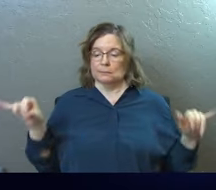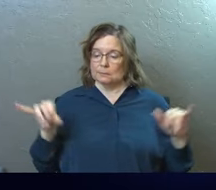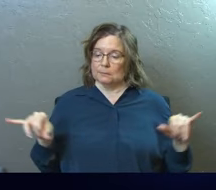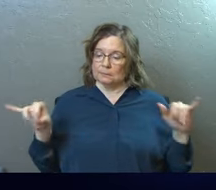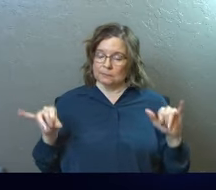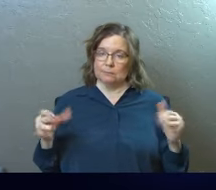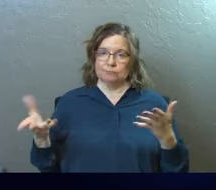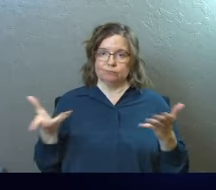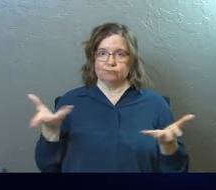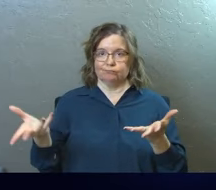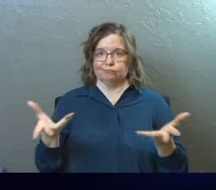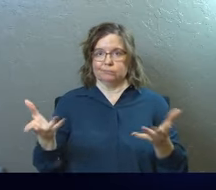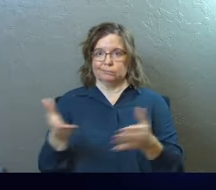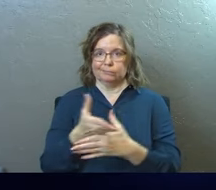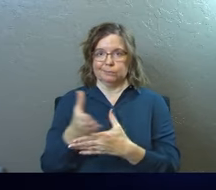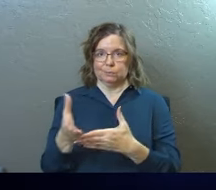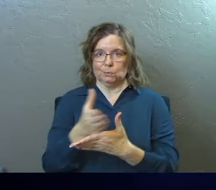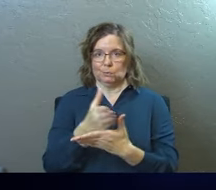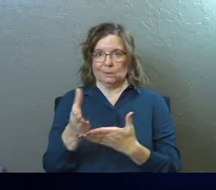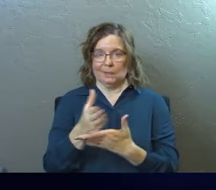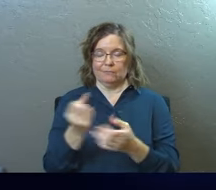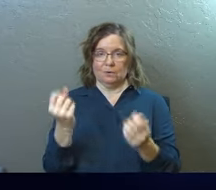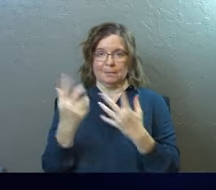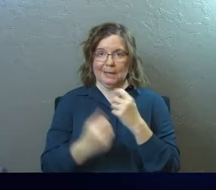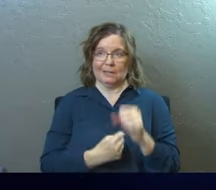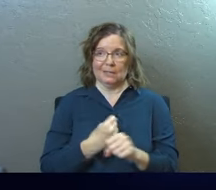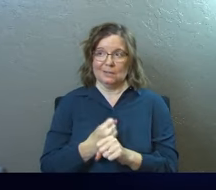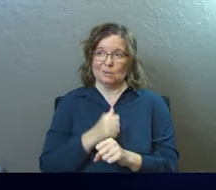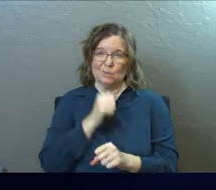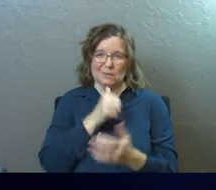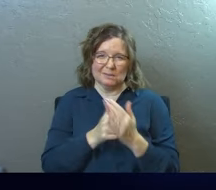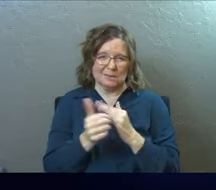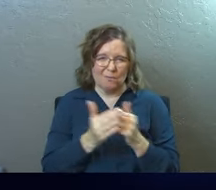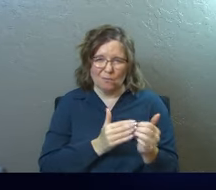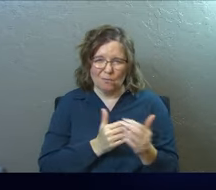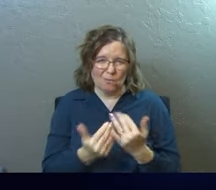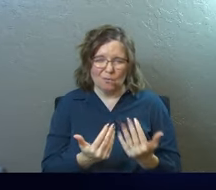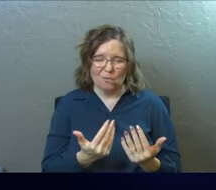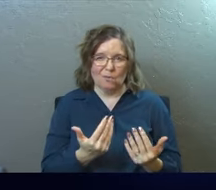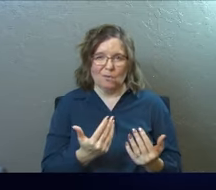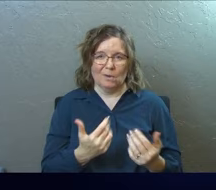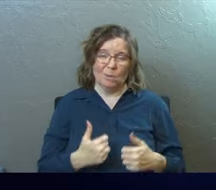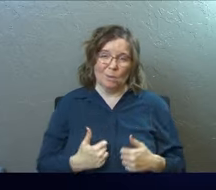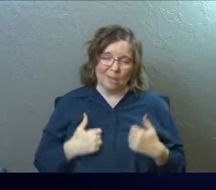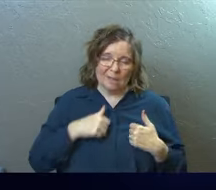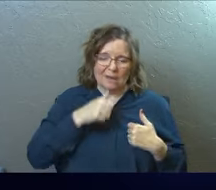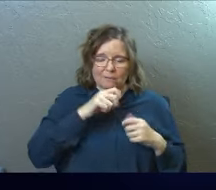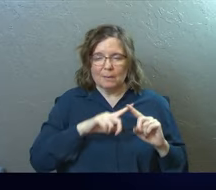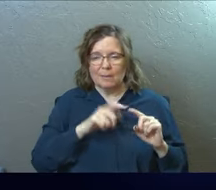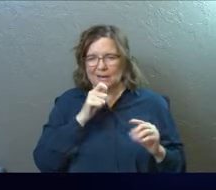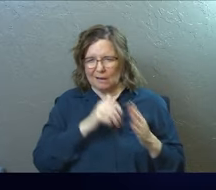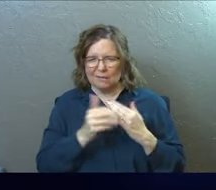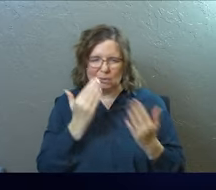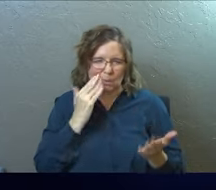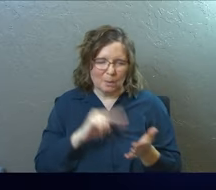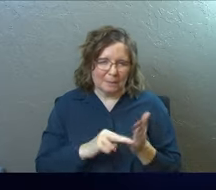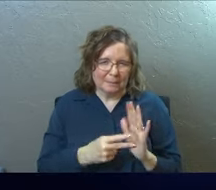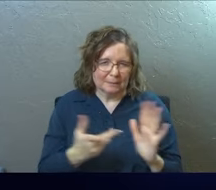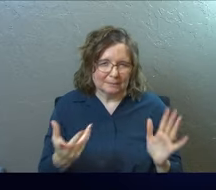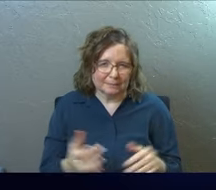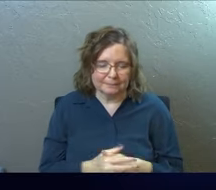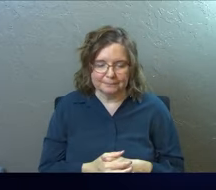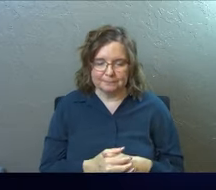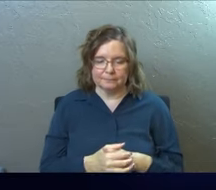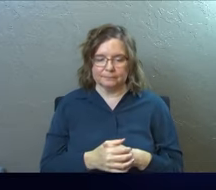brokenness in between them for years. And it was just, it was uncomfortable. It was livable, but uncomfortable. You know what I'm talking about.